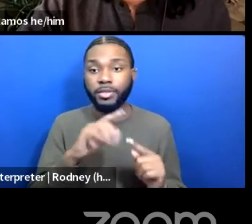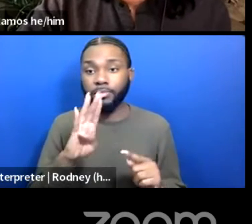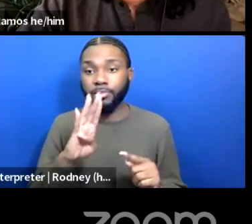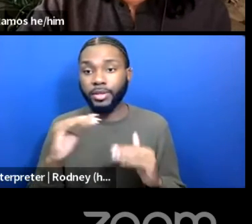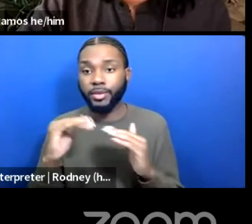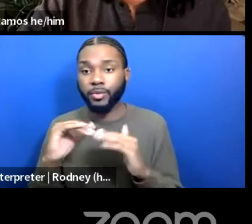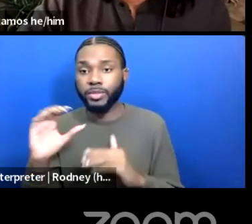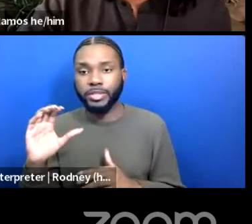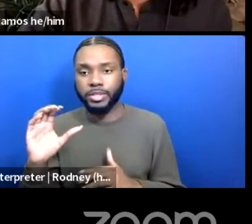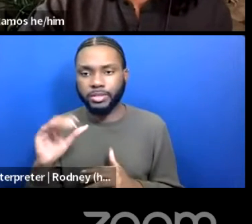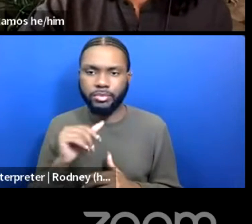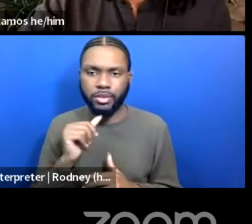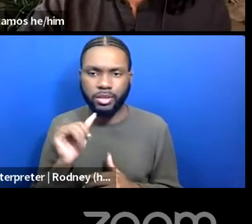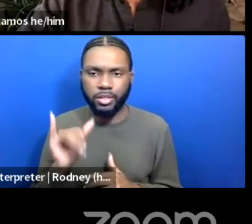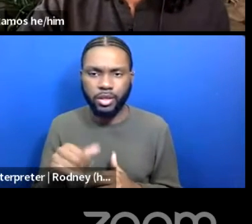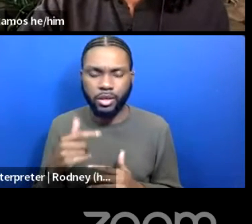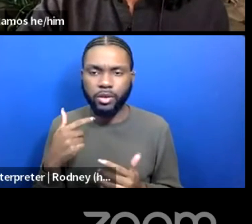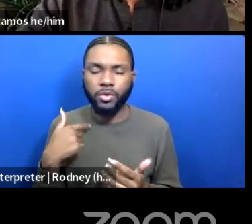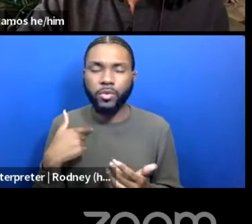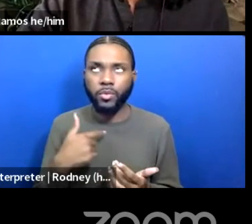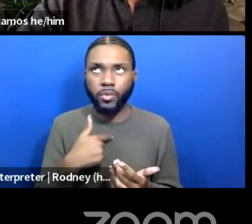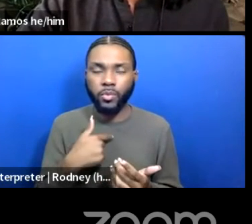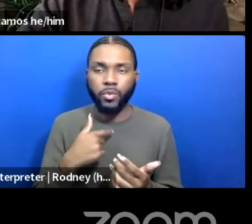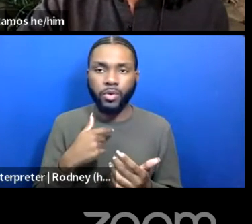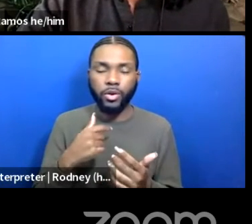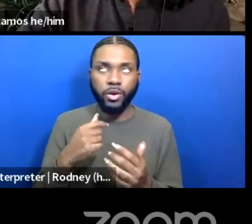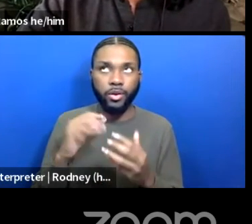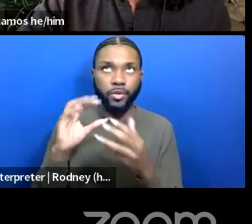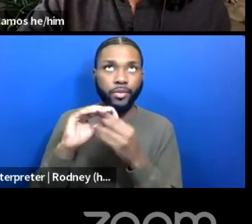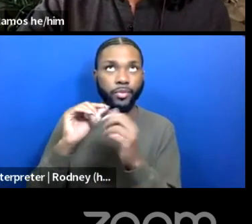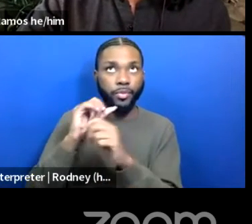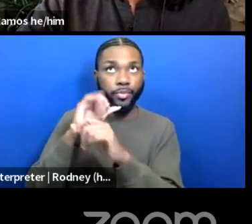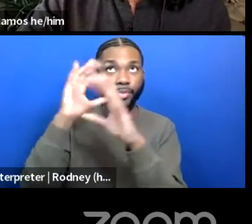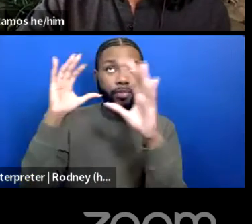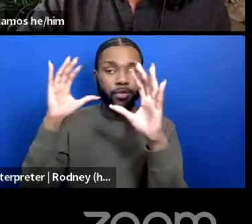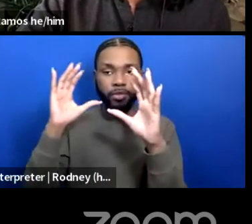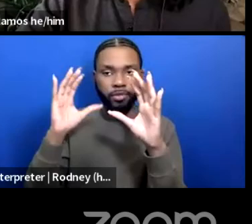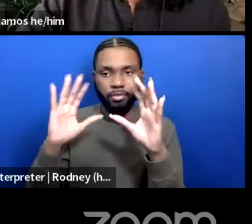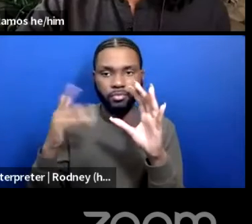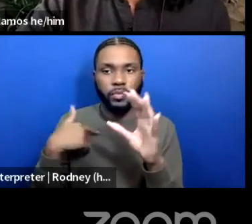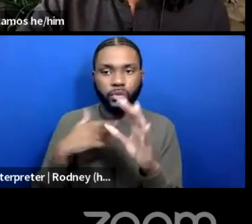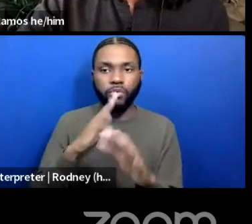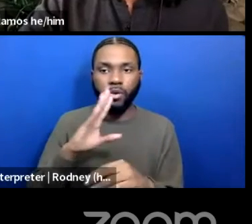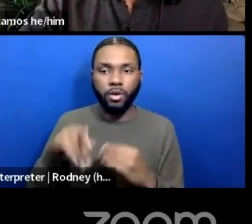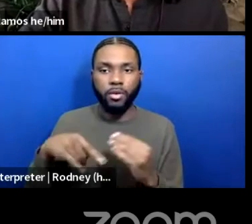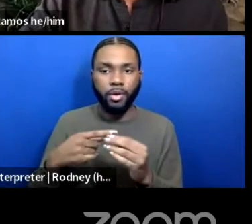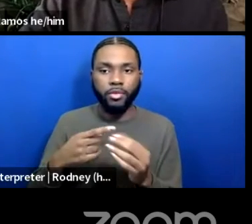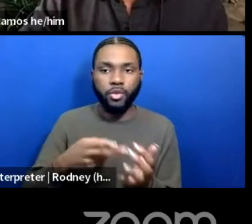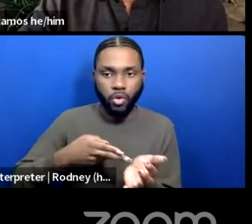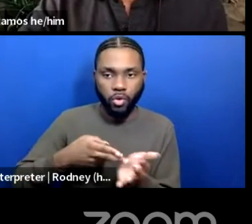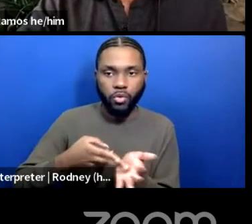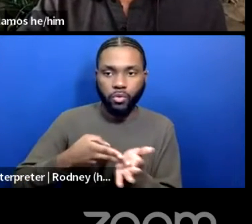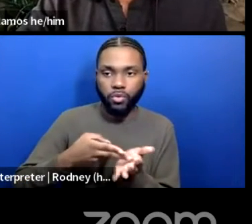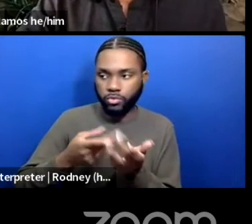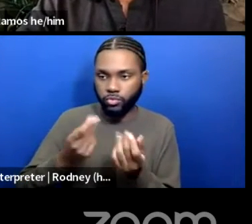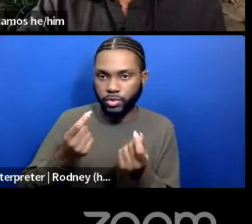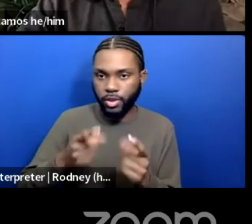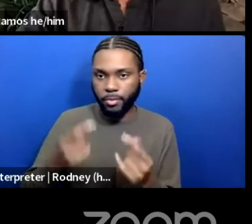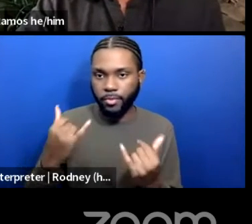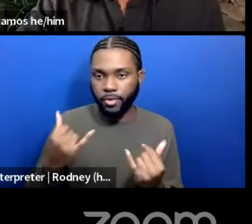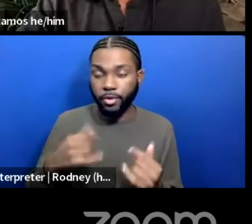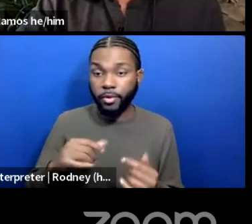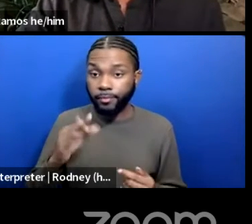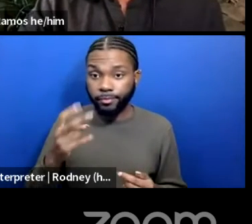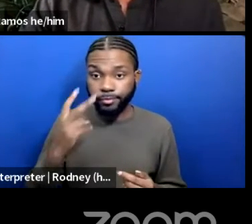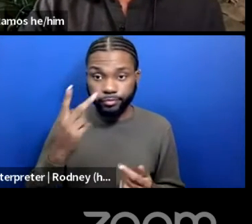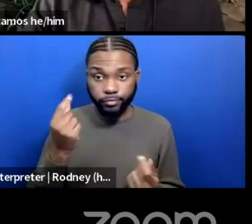Like, it's not, we're talking about the honest truth of what's happening in this moment. If you look at